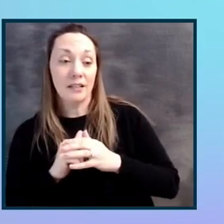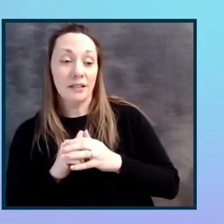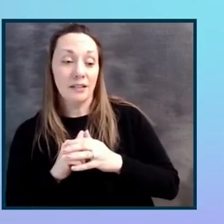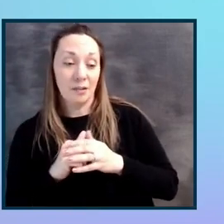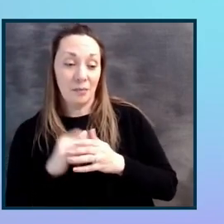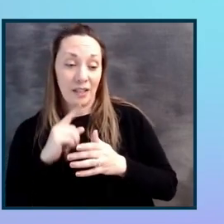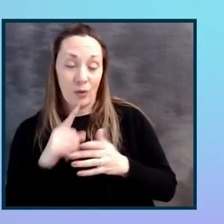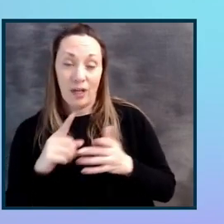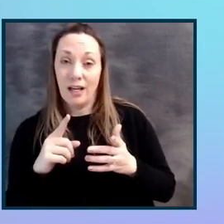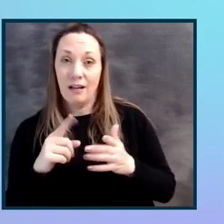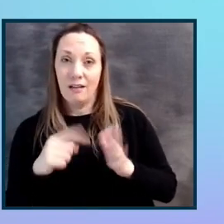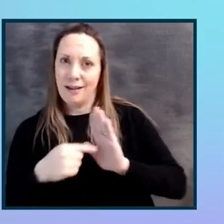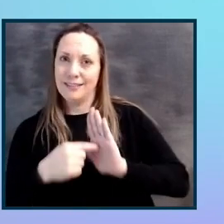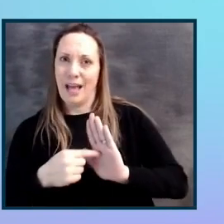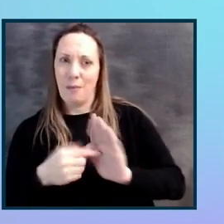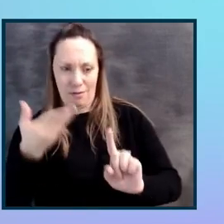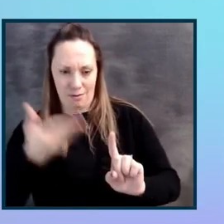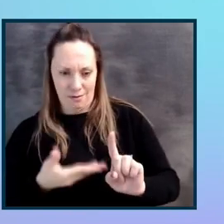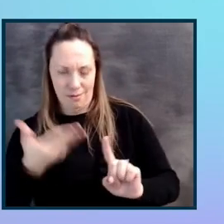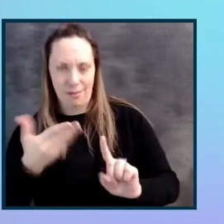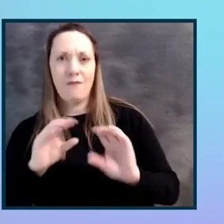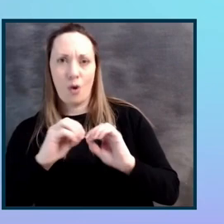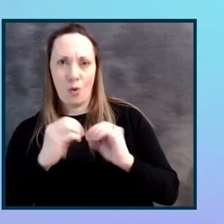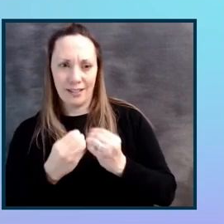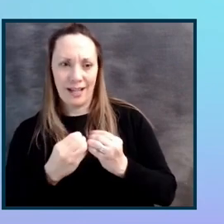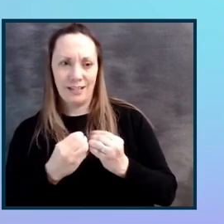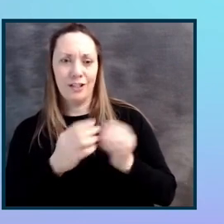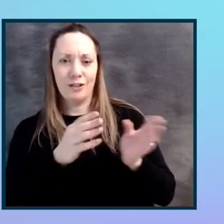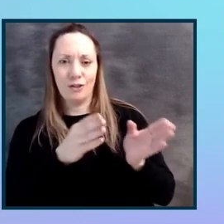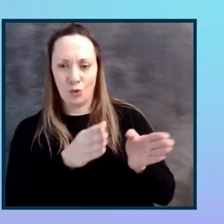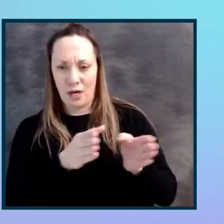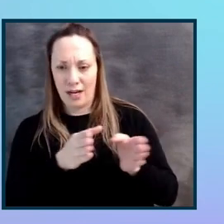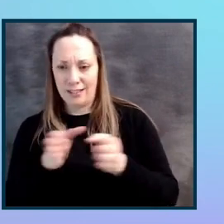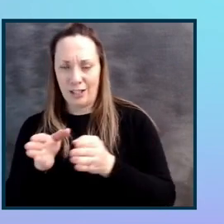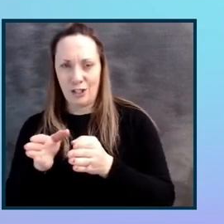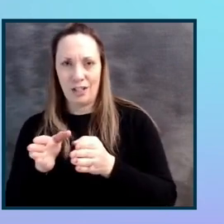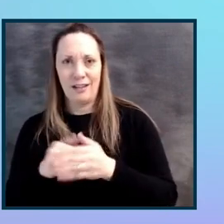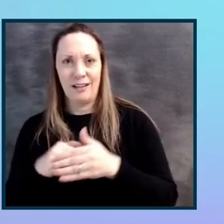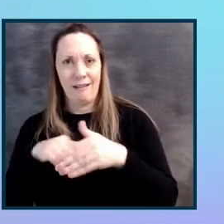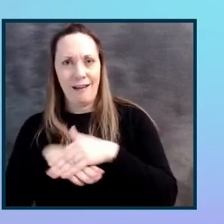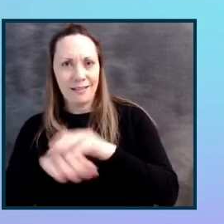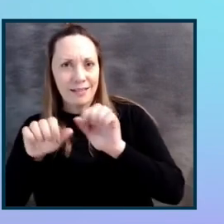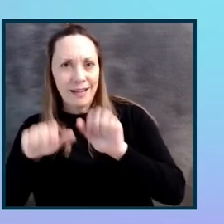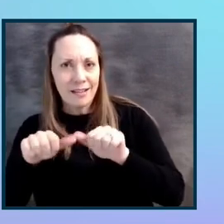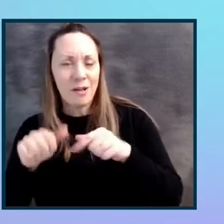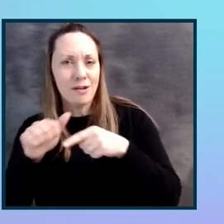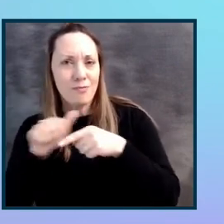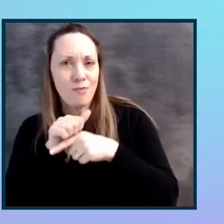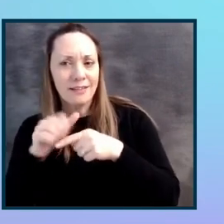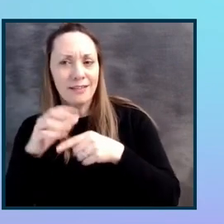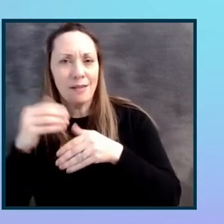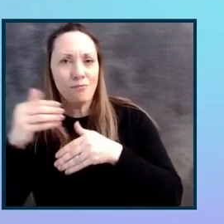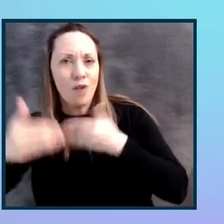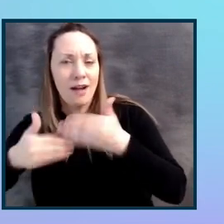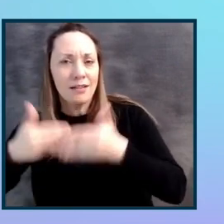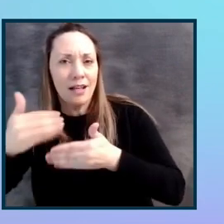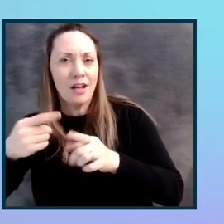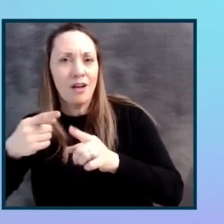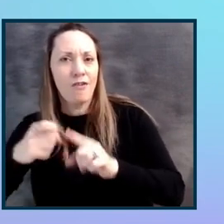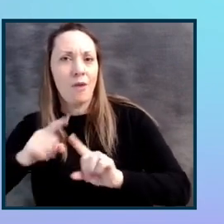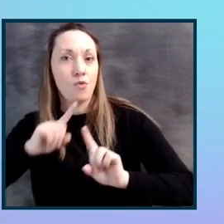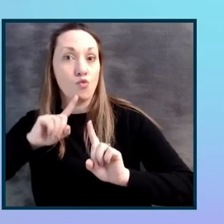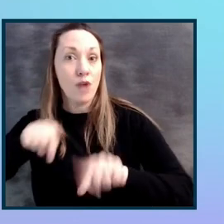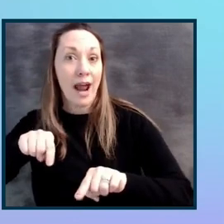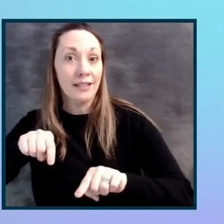real example of an organization transitioning their accessibility practices and processes from reactive